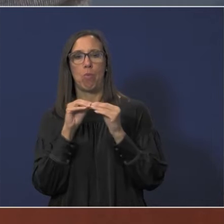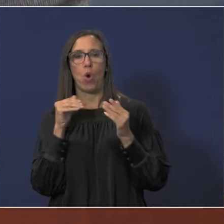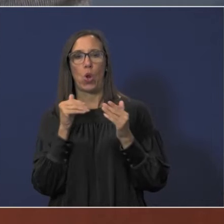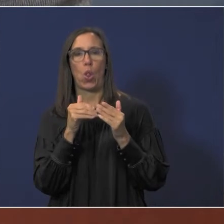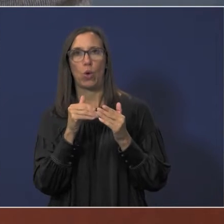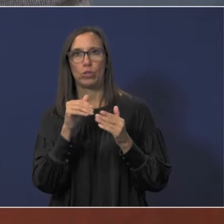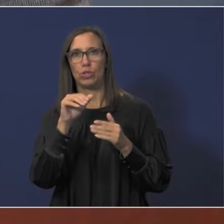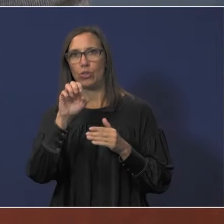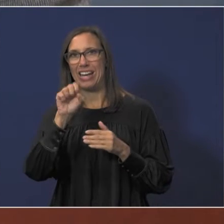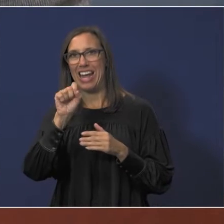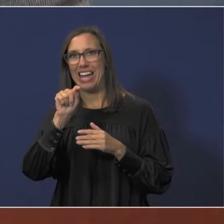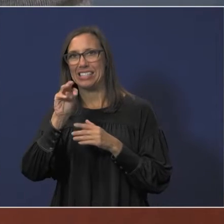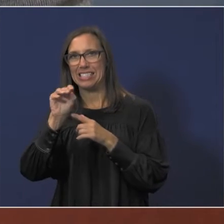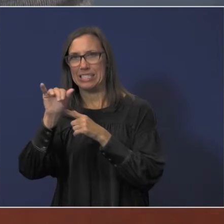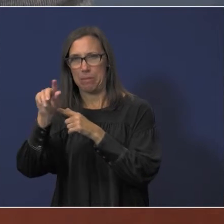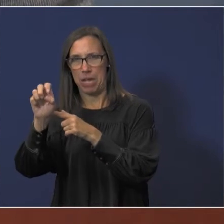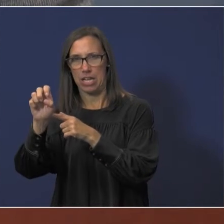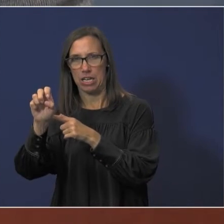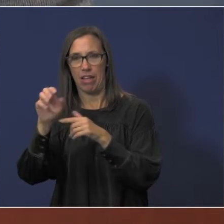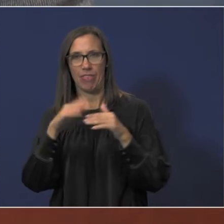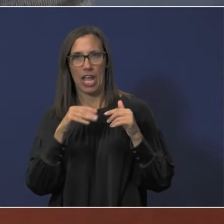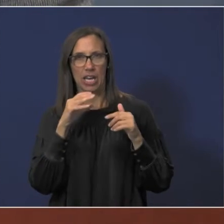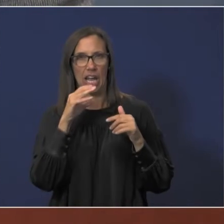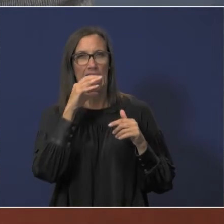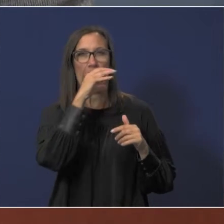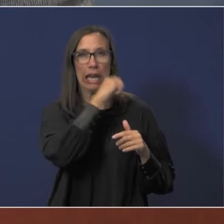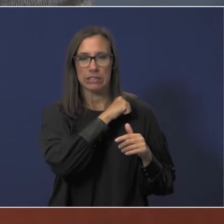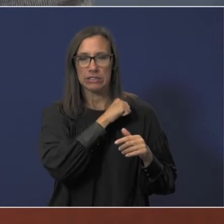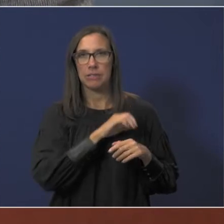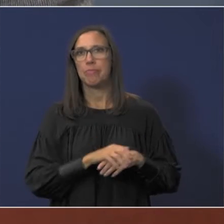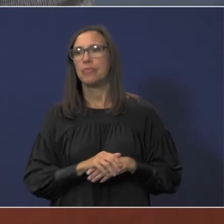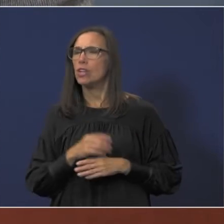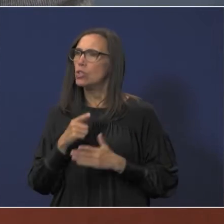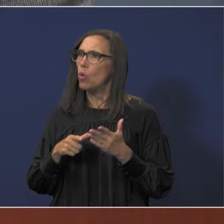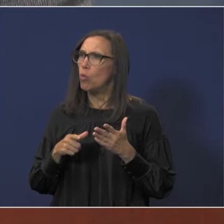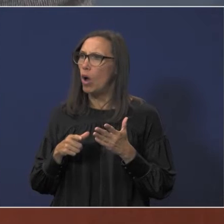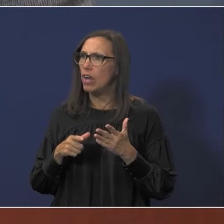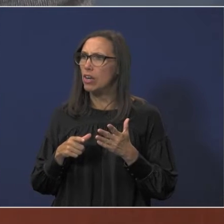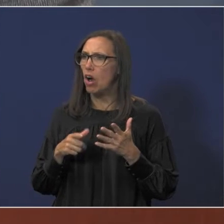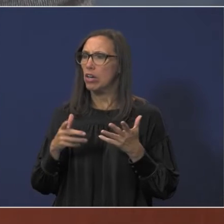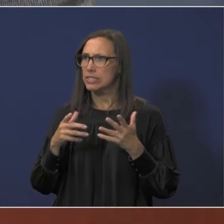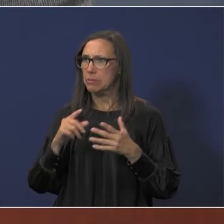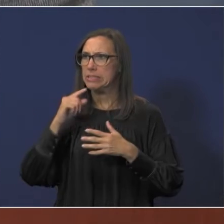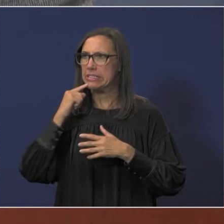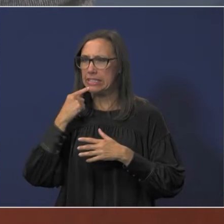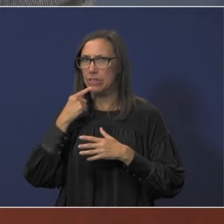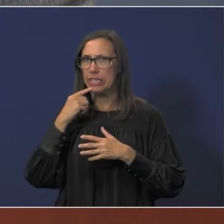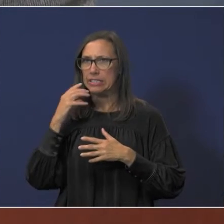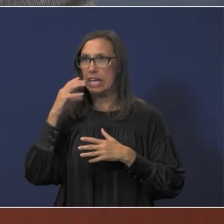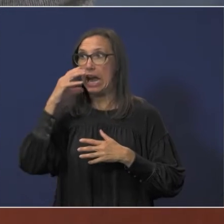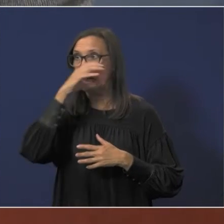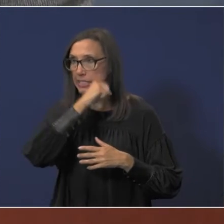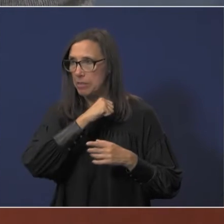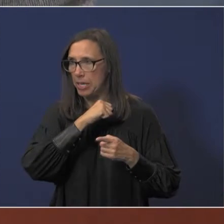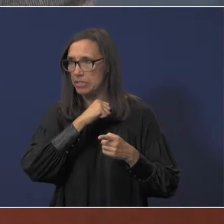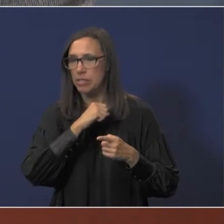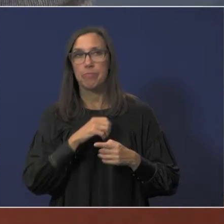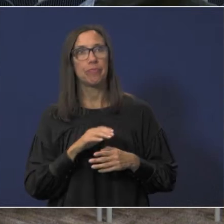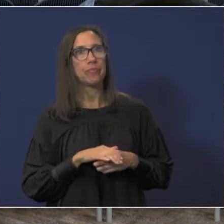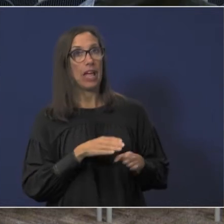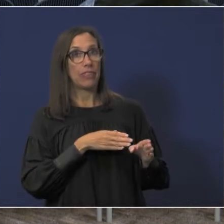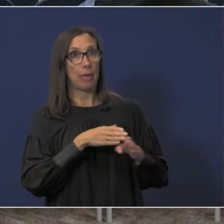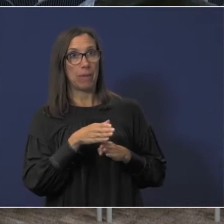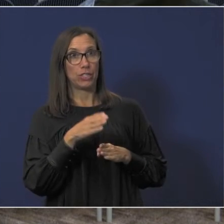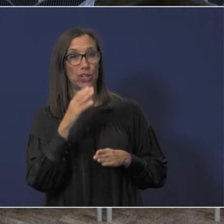guess uh so what were our major estimates or accruals uh the major